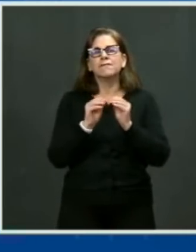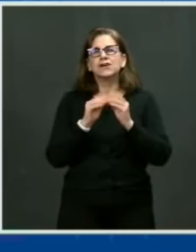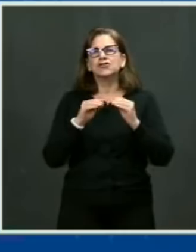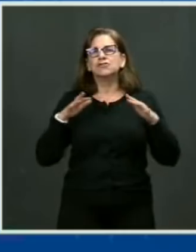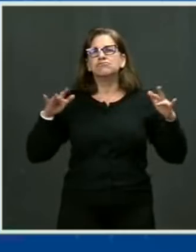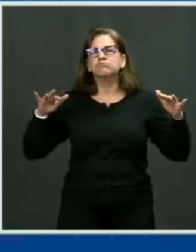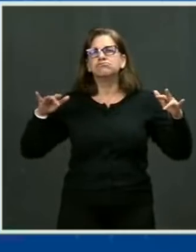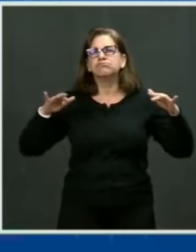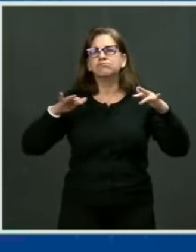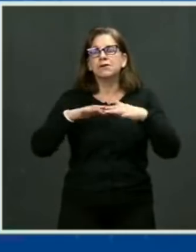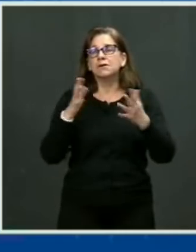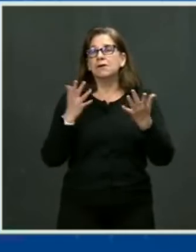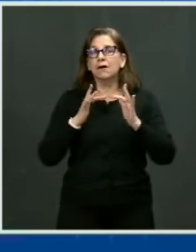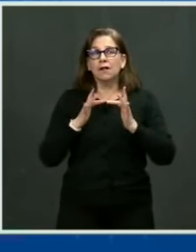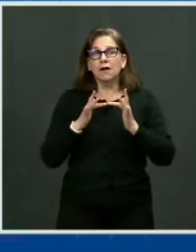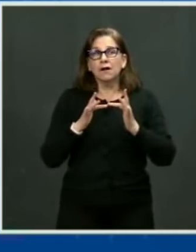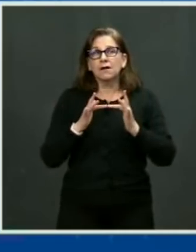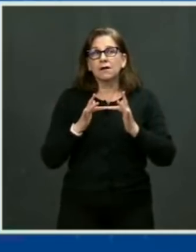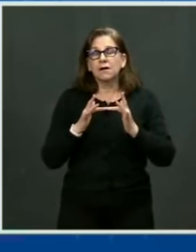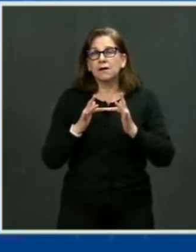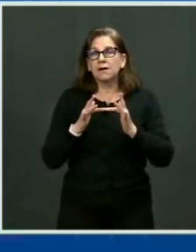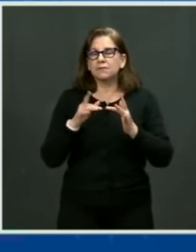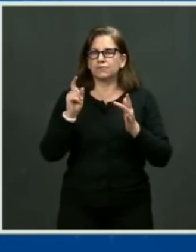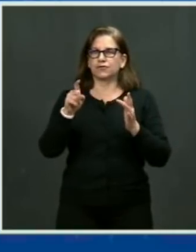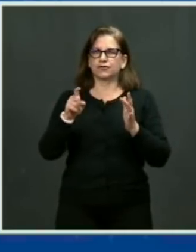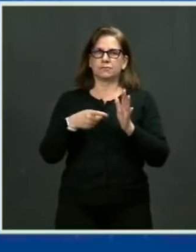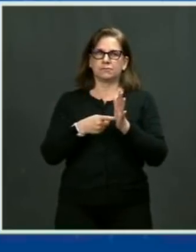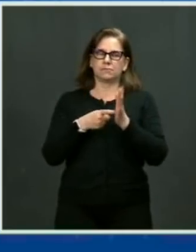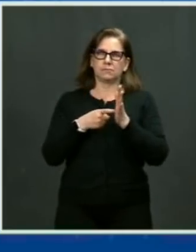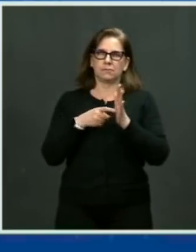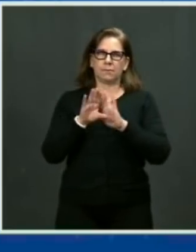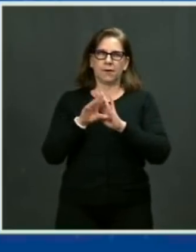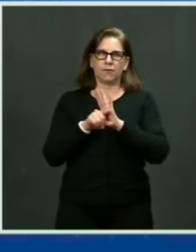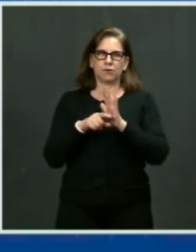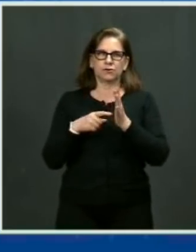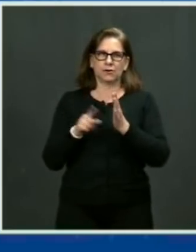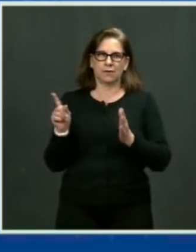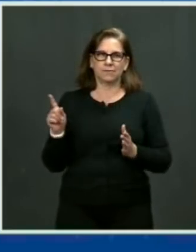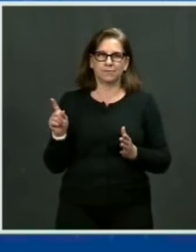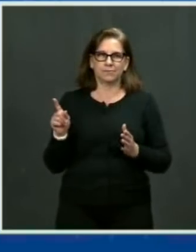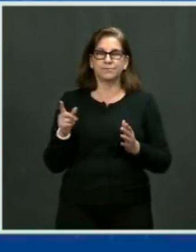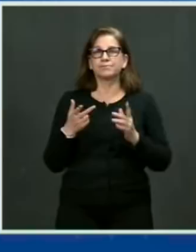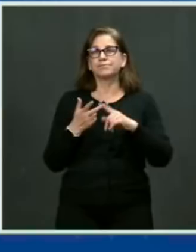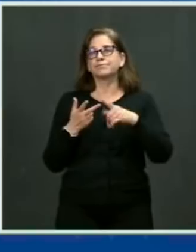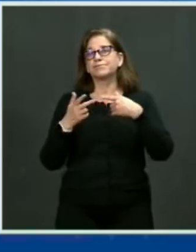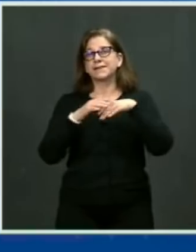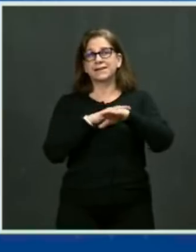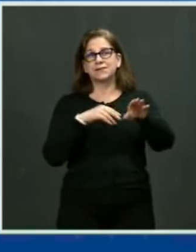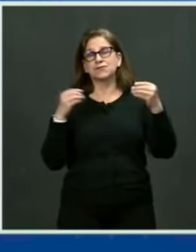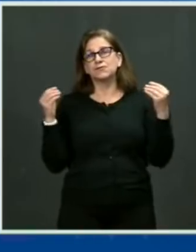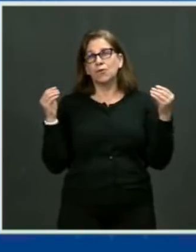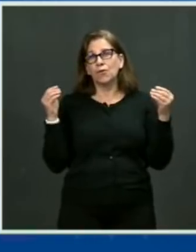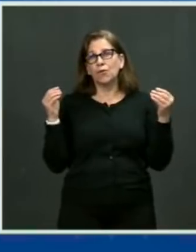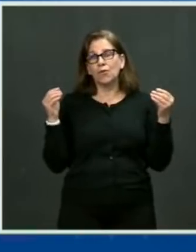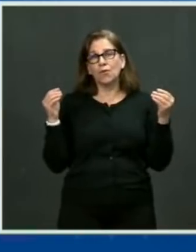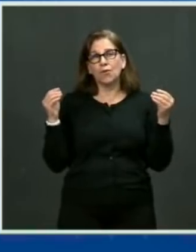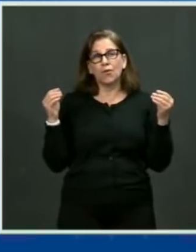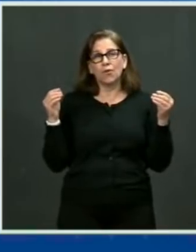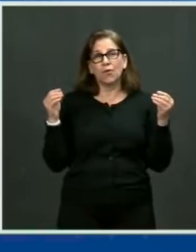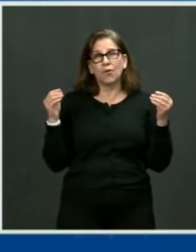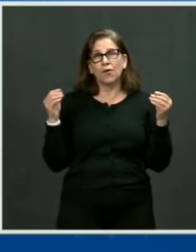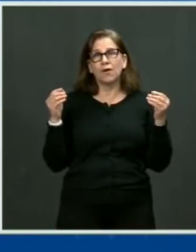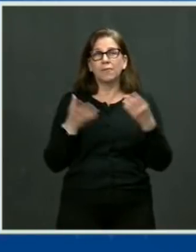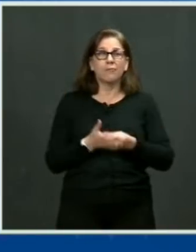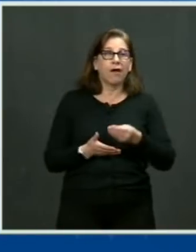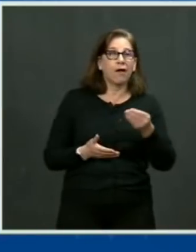Most people don't know it. You walk into a store and you buy a gun, you have a background check. But you go to a gun show, you can buy